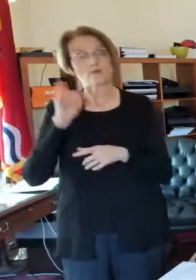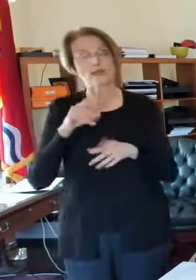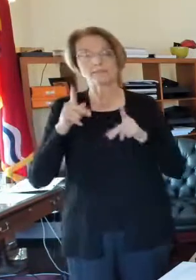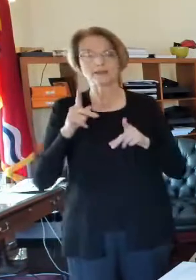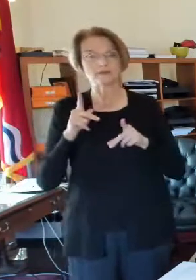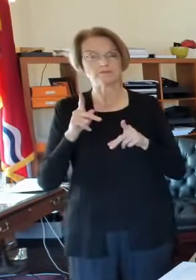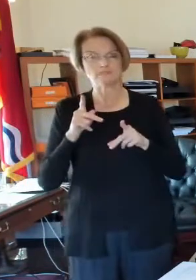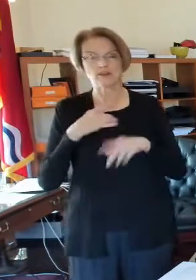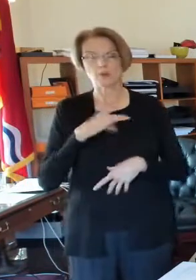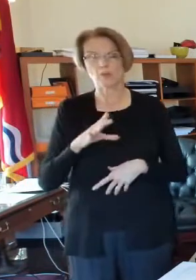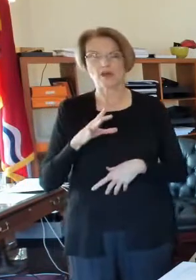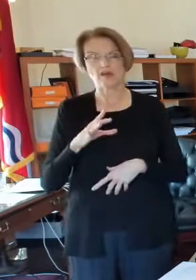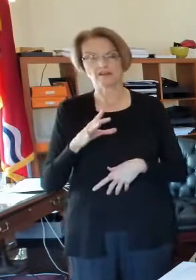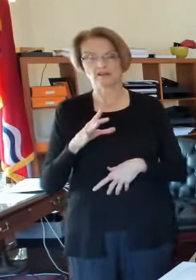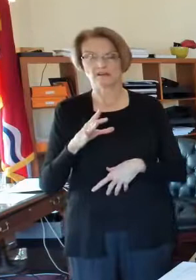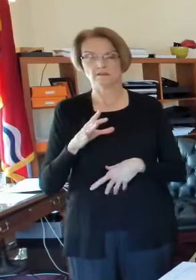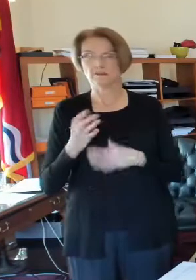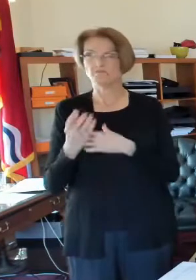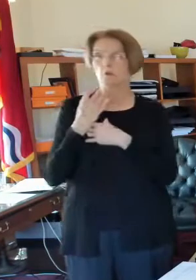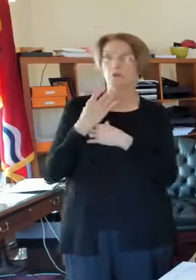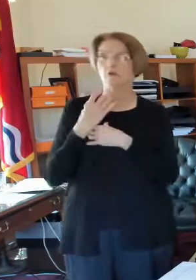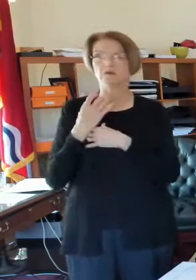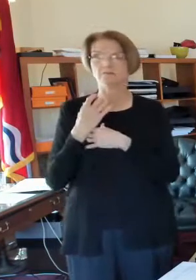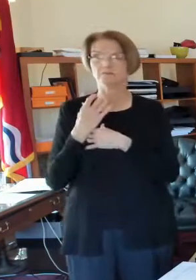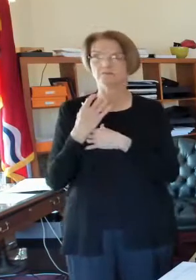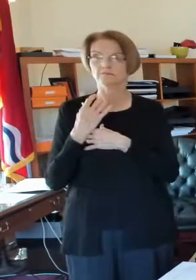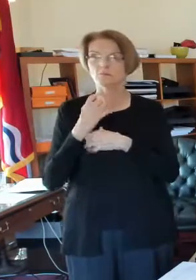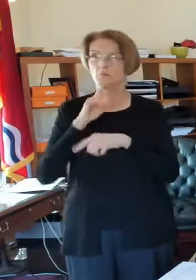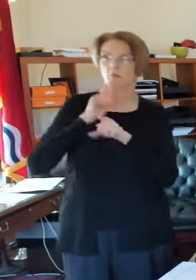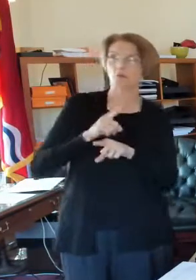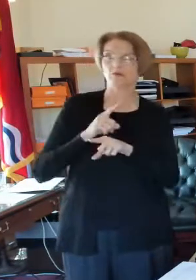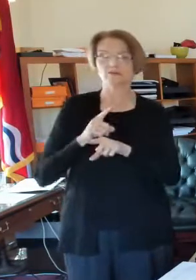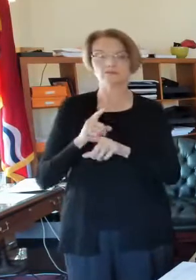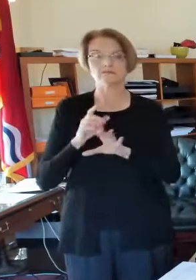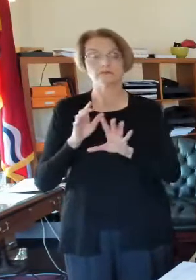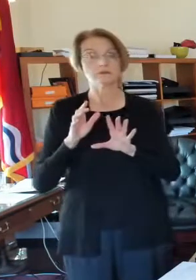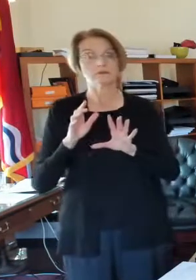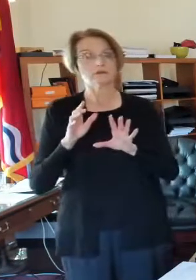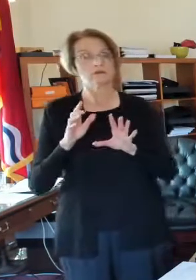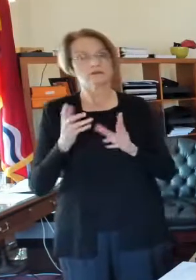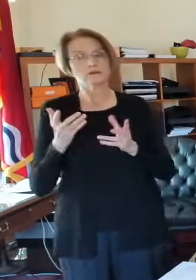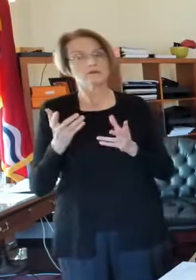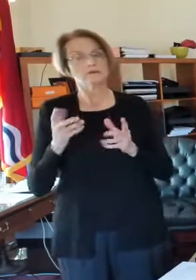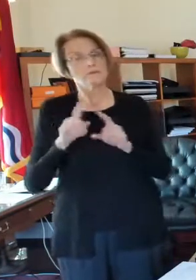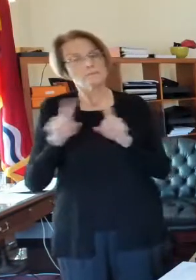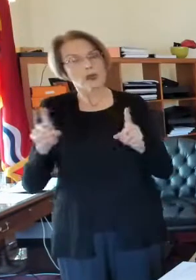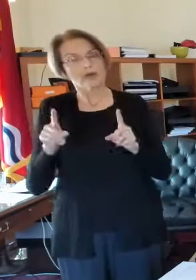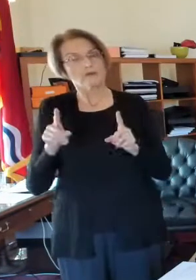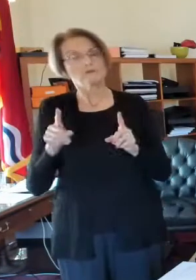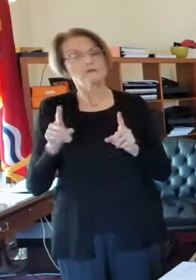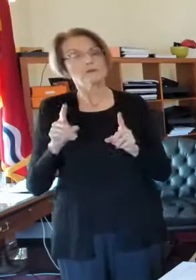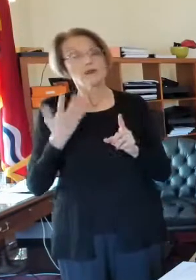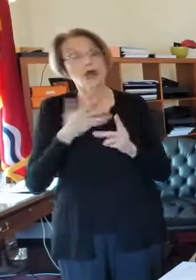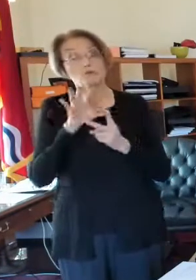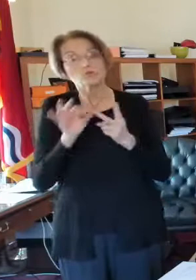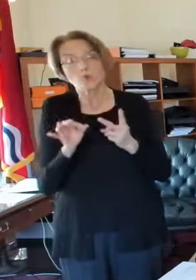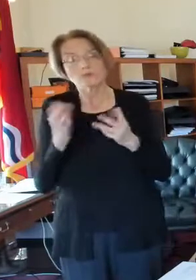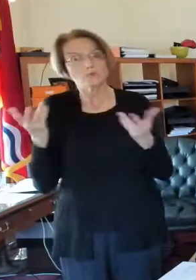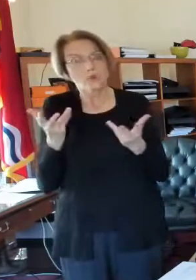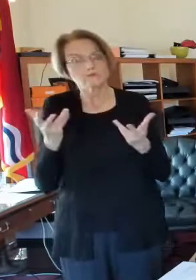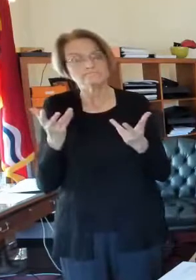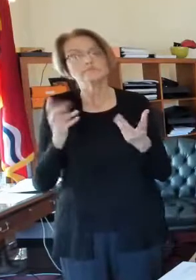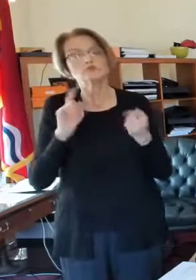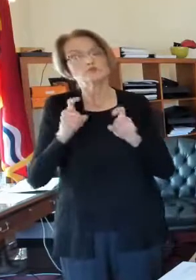but it's the only thing we have to combat this raging virus that we have, and that is to modify our own